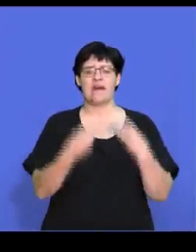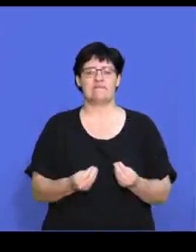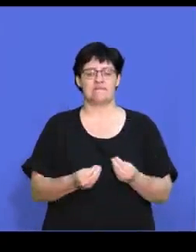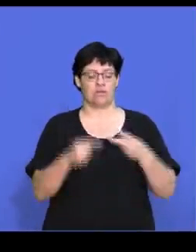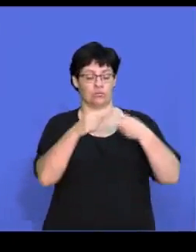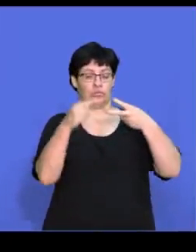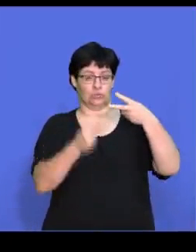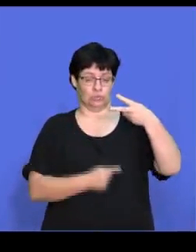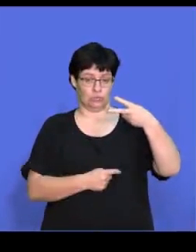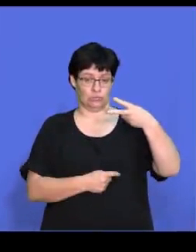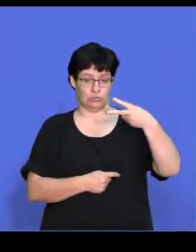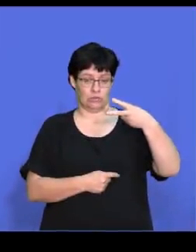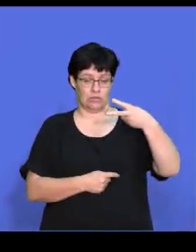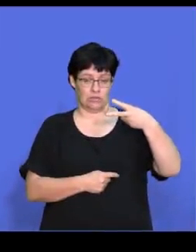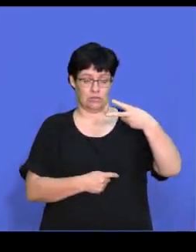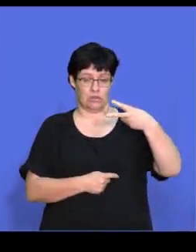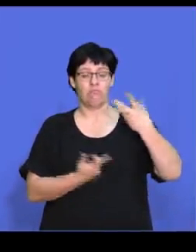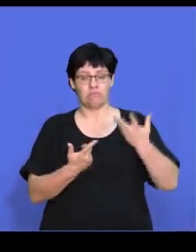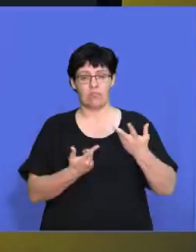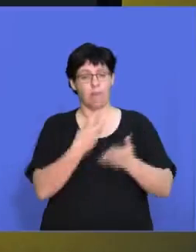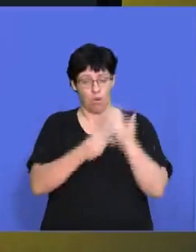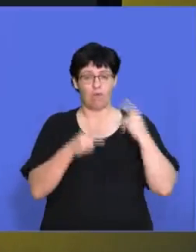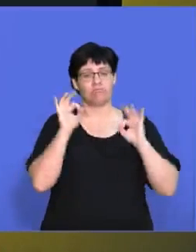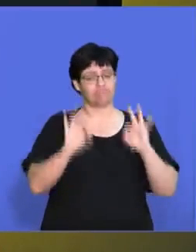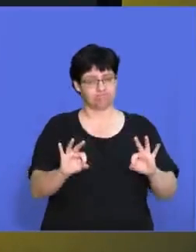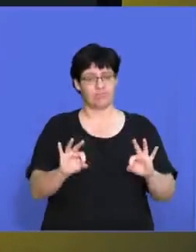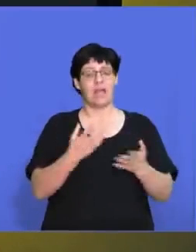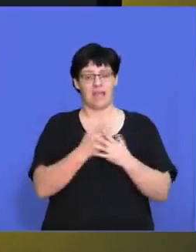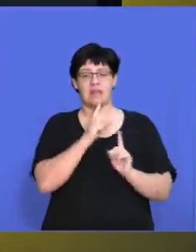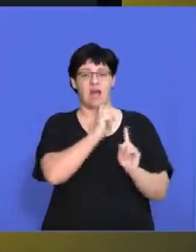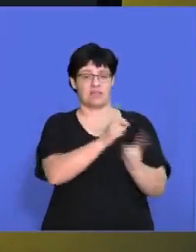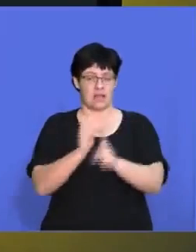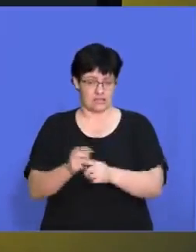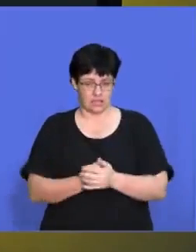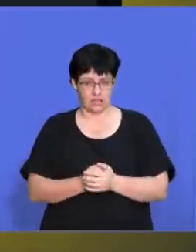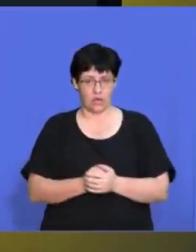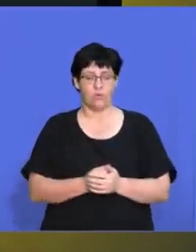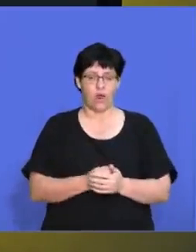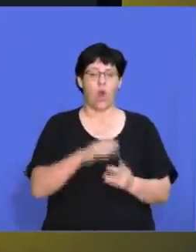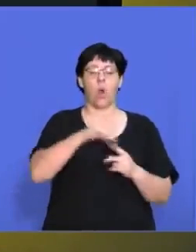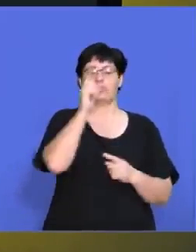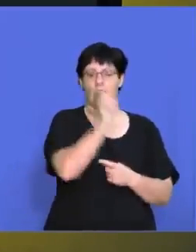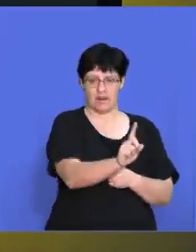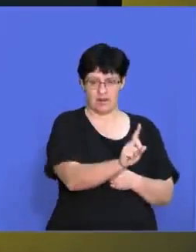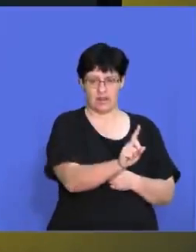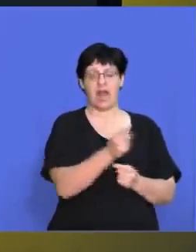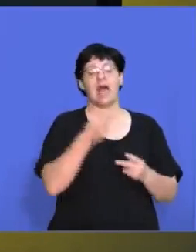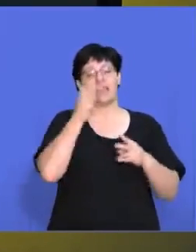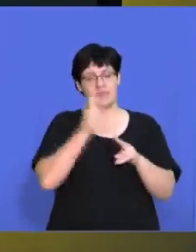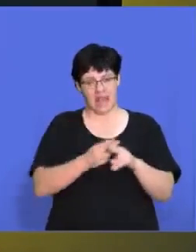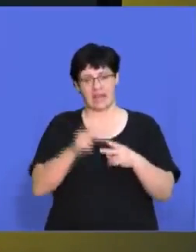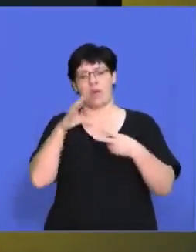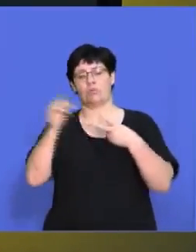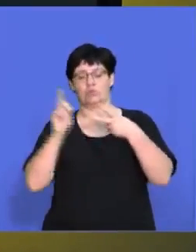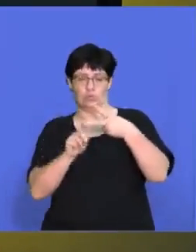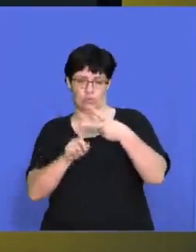So we've got two options that are both right that you can use for this question. So I'm going to go through option one, and